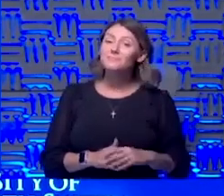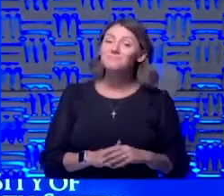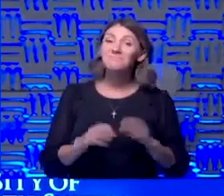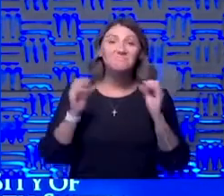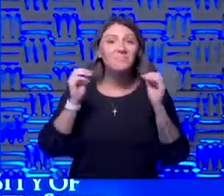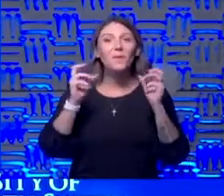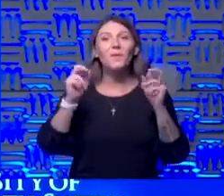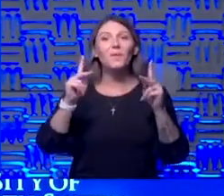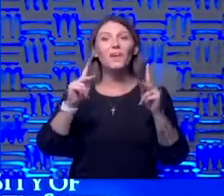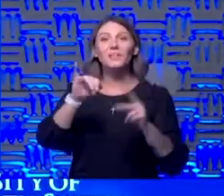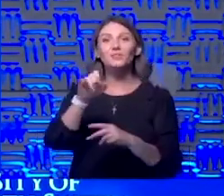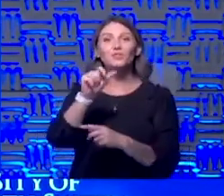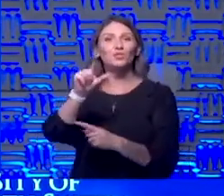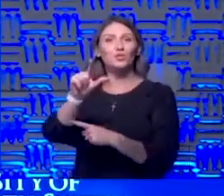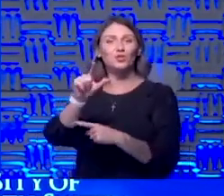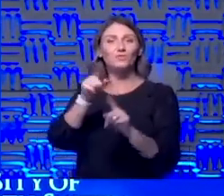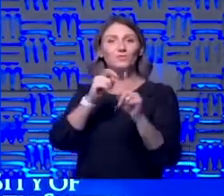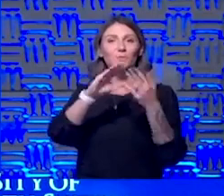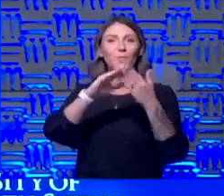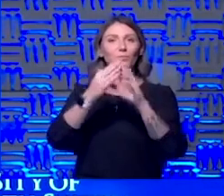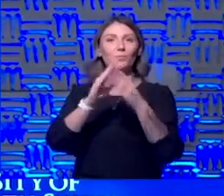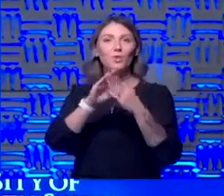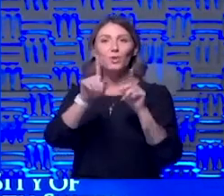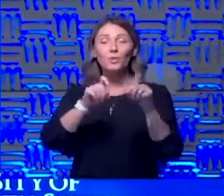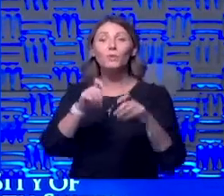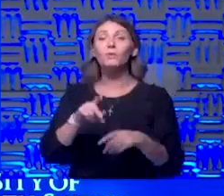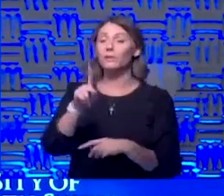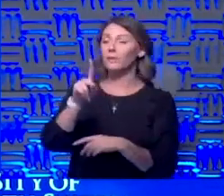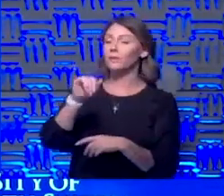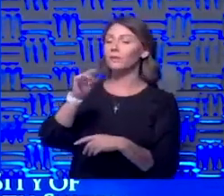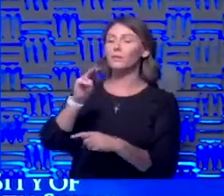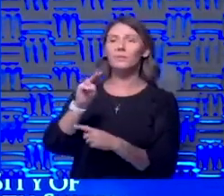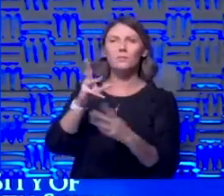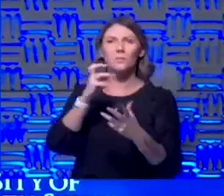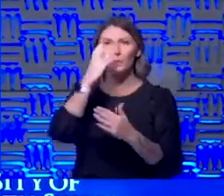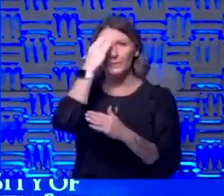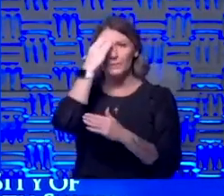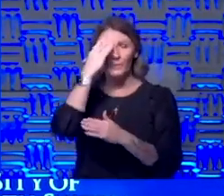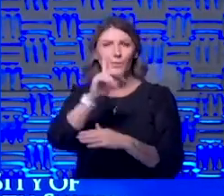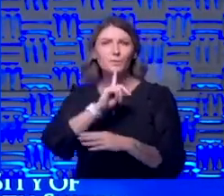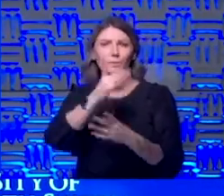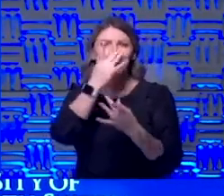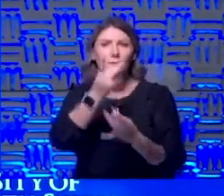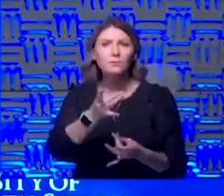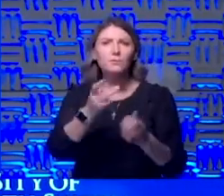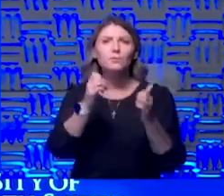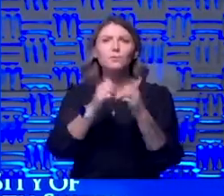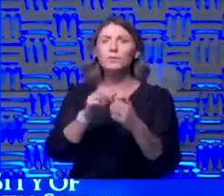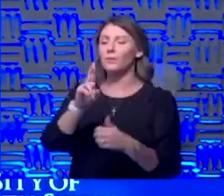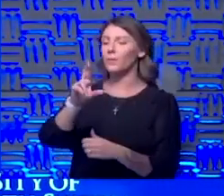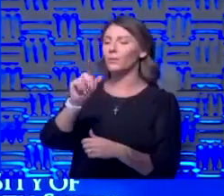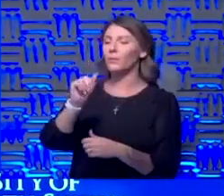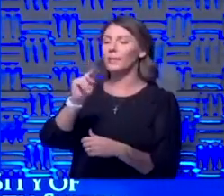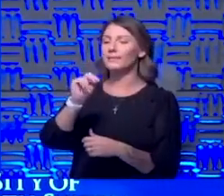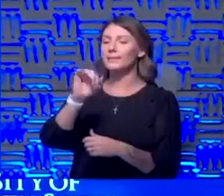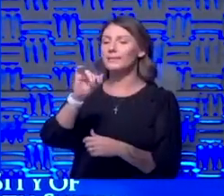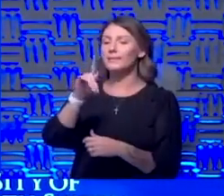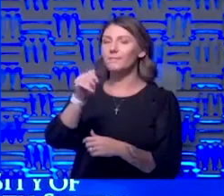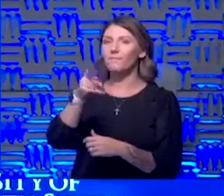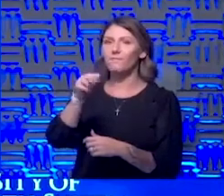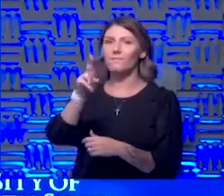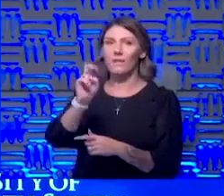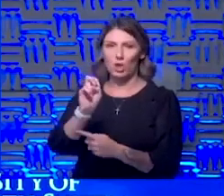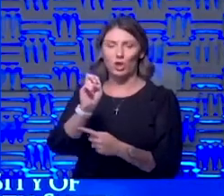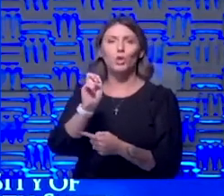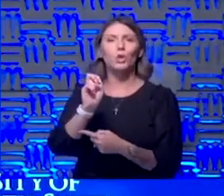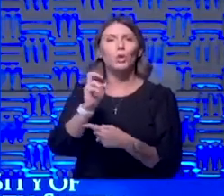nope all right jill what do you got from the community all right so kim wants to know she was very interested in the redimsivir and she